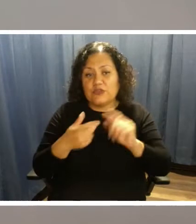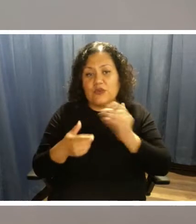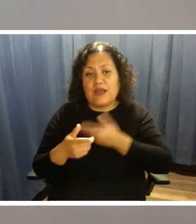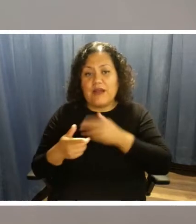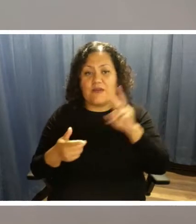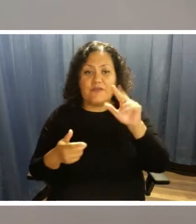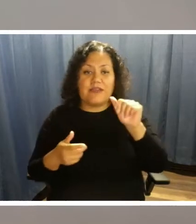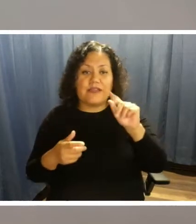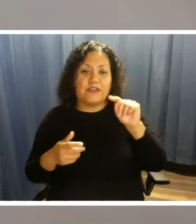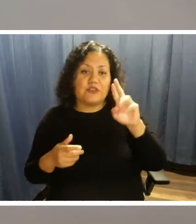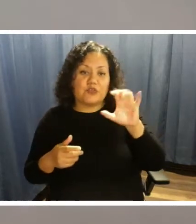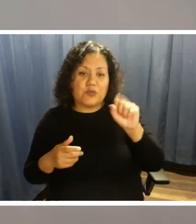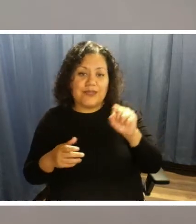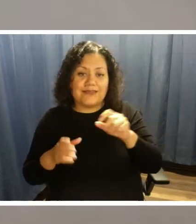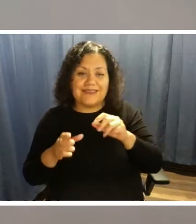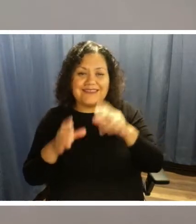clients.